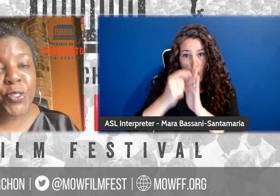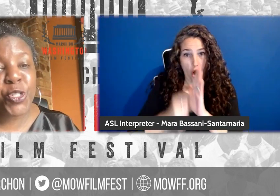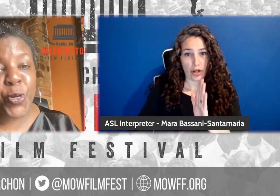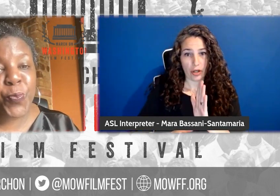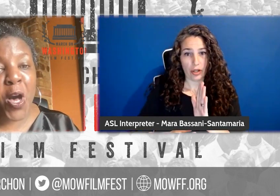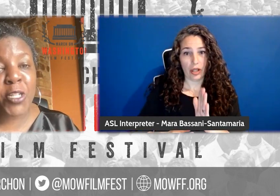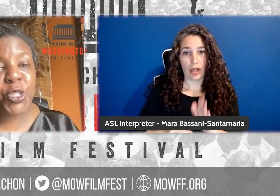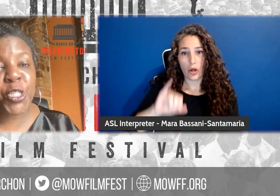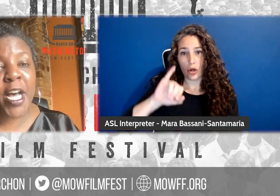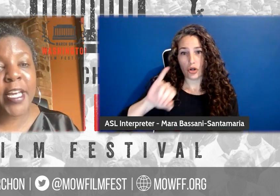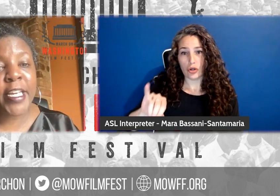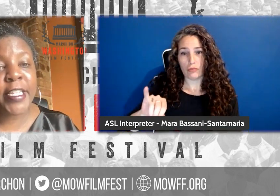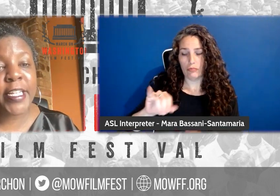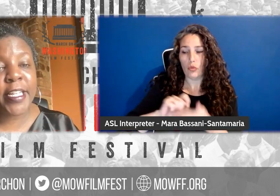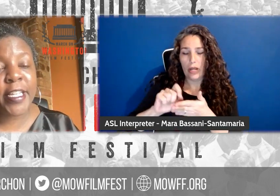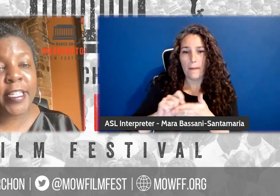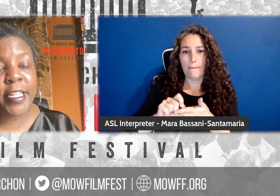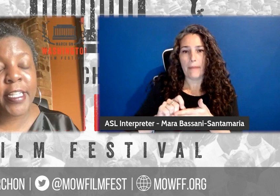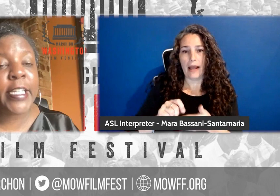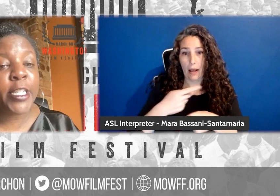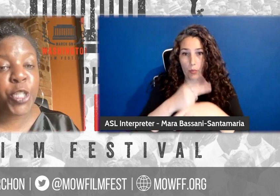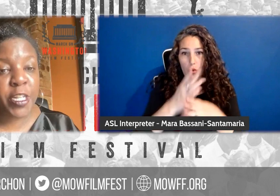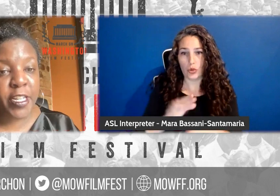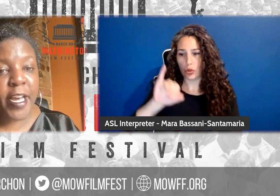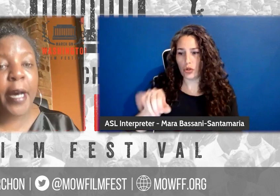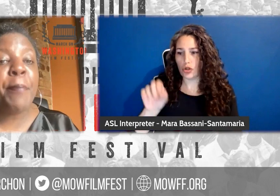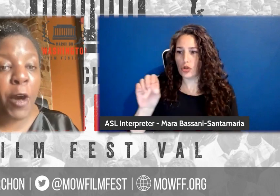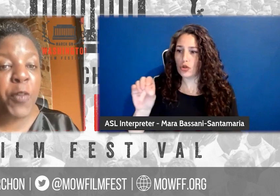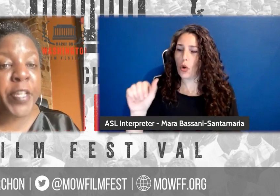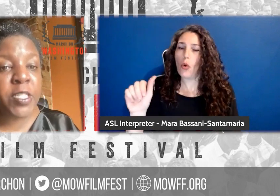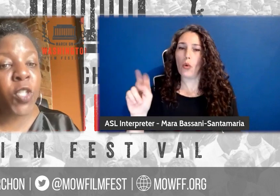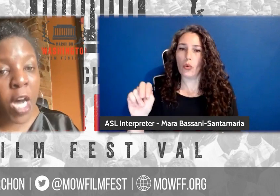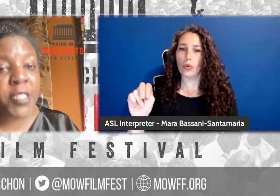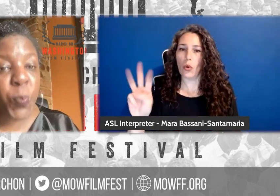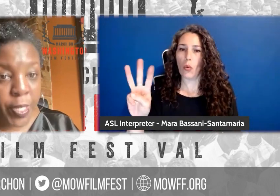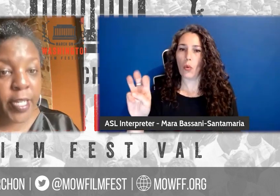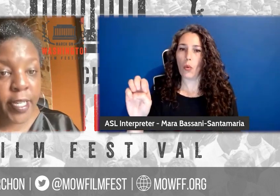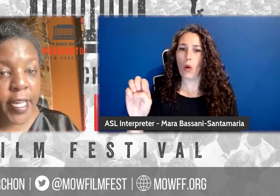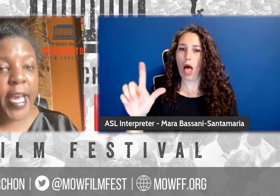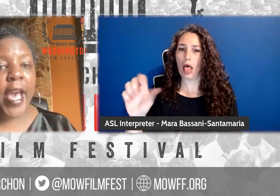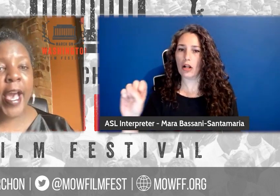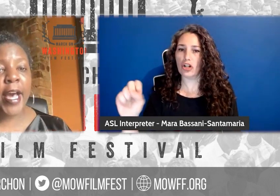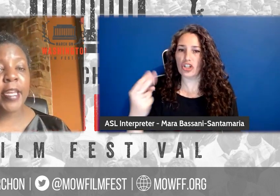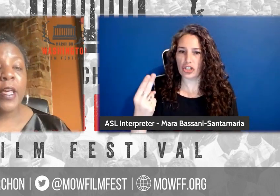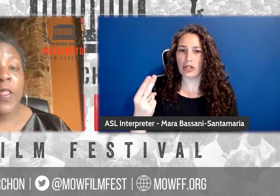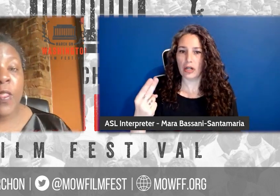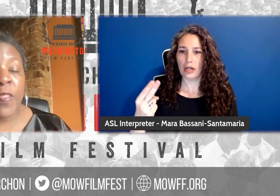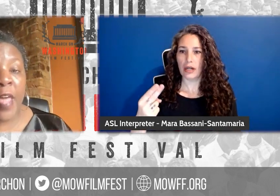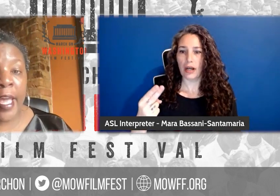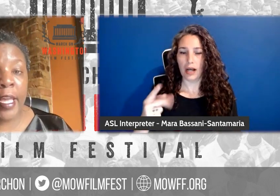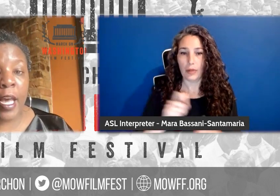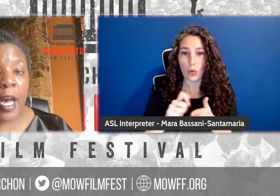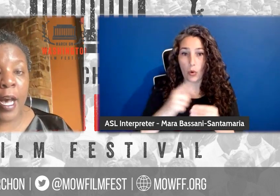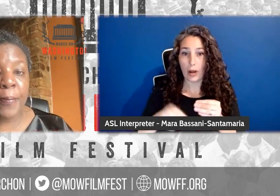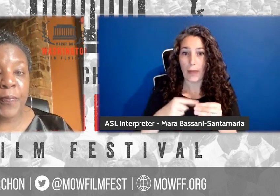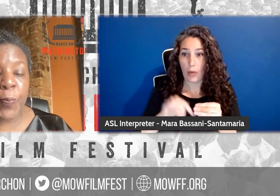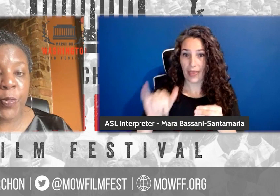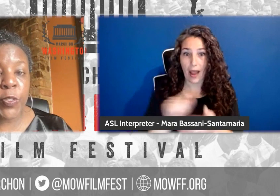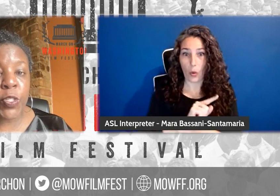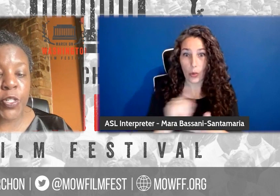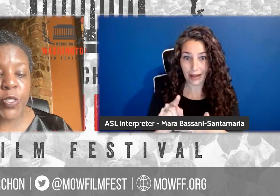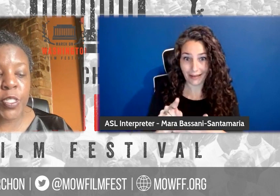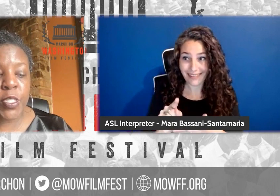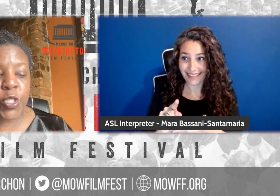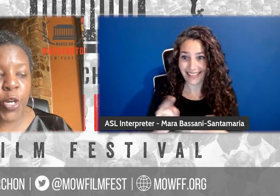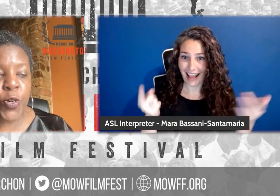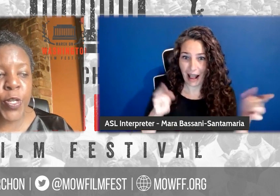the producers, Joan Walsh, in The Nation about this lost week. And they, the